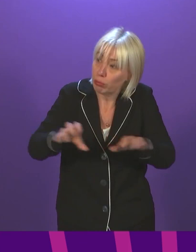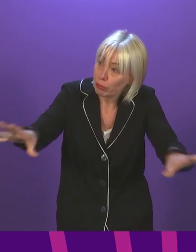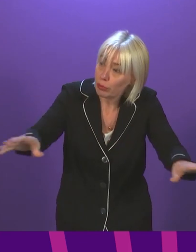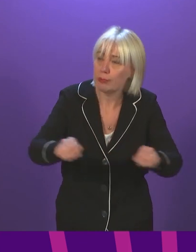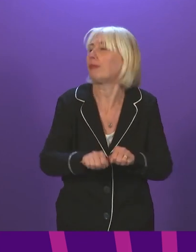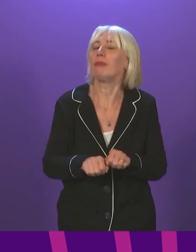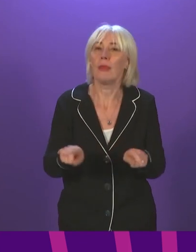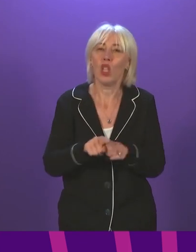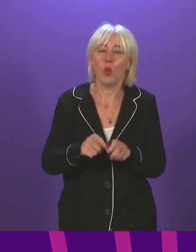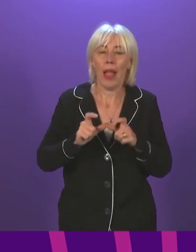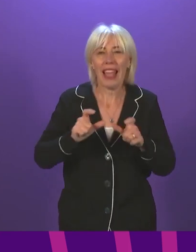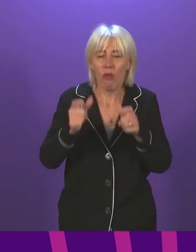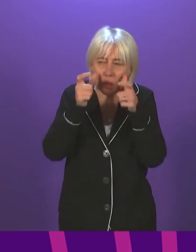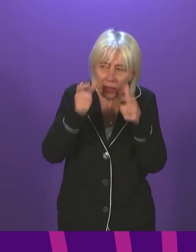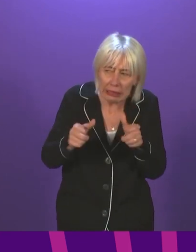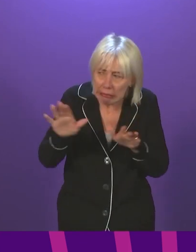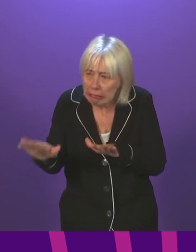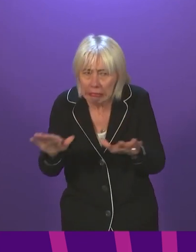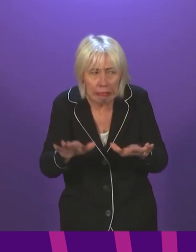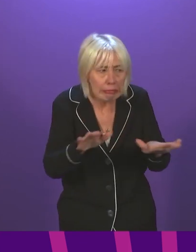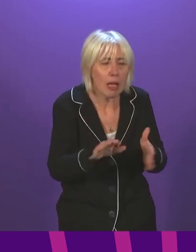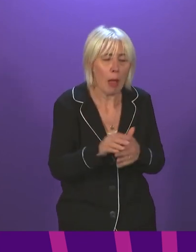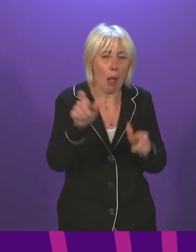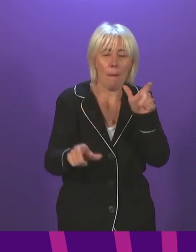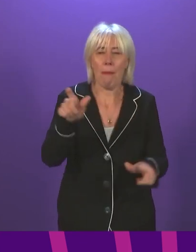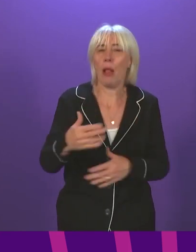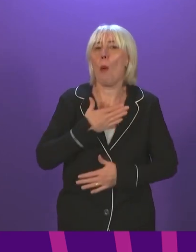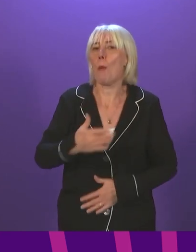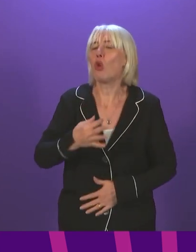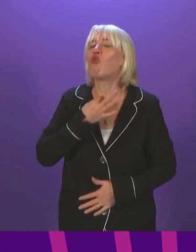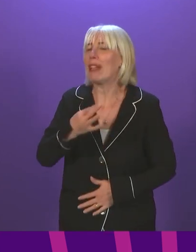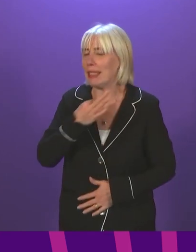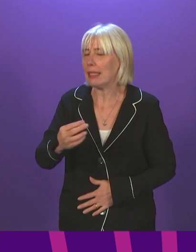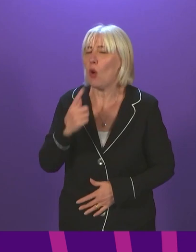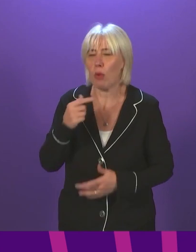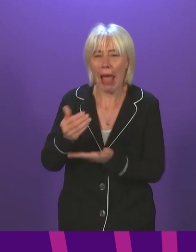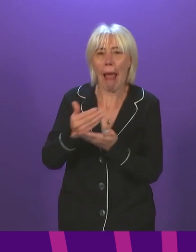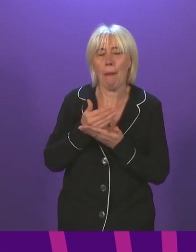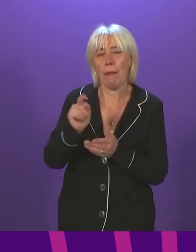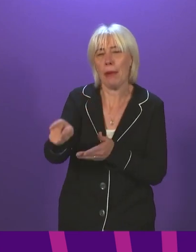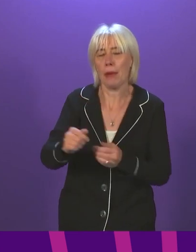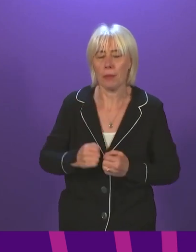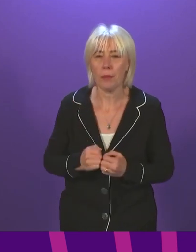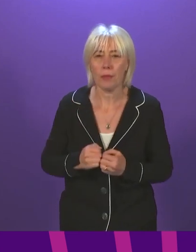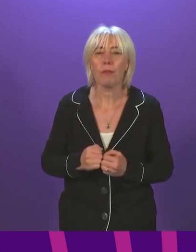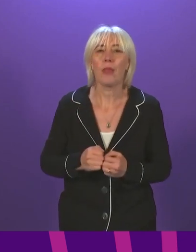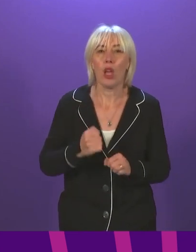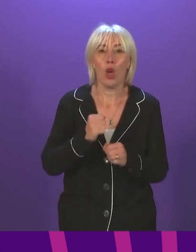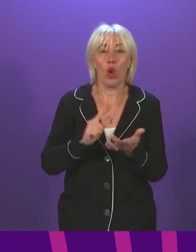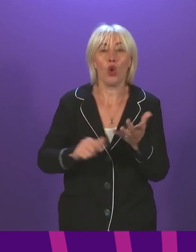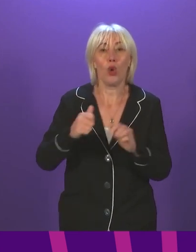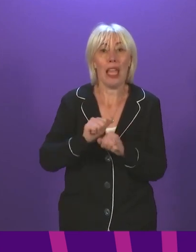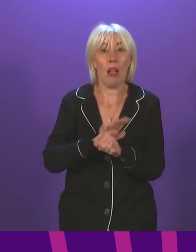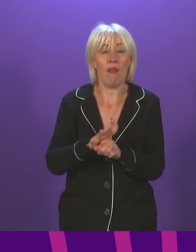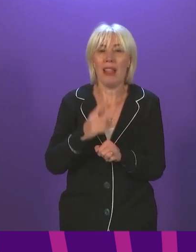continued caution is that it helps protect those most at risk. The UK government announced earlier today that it will no longer use its